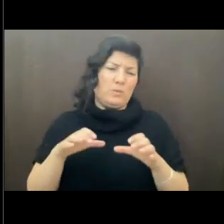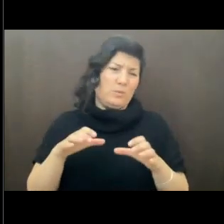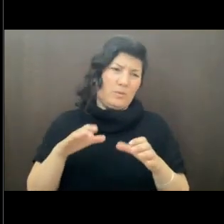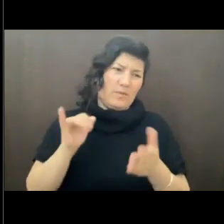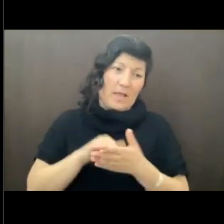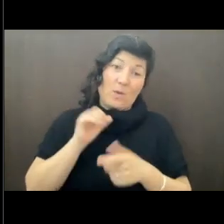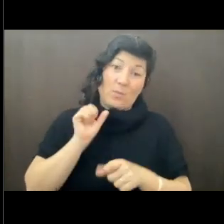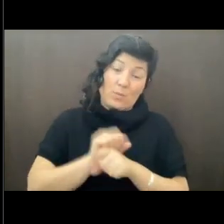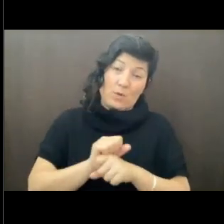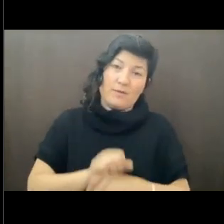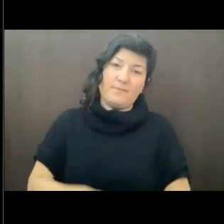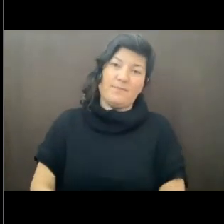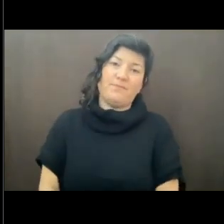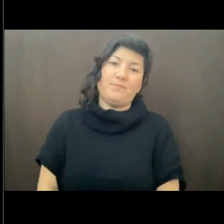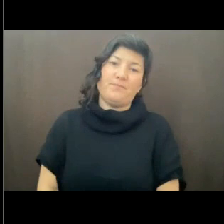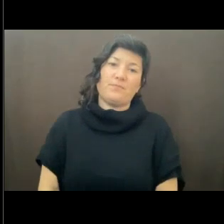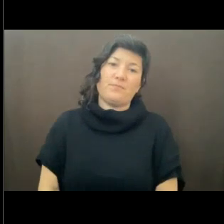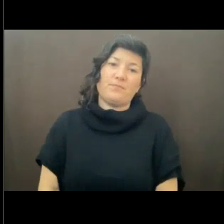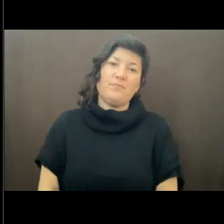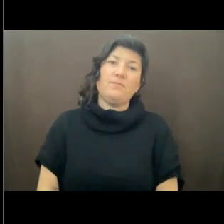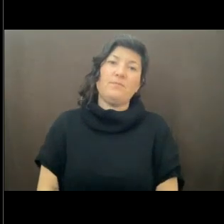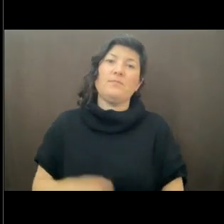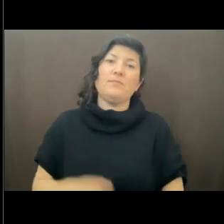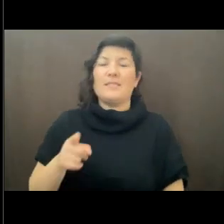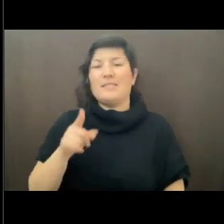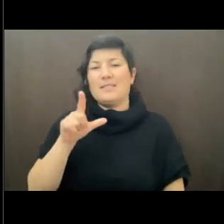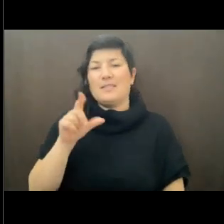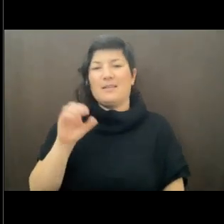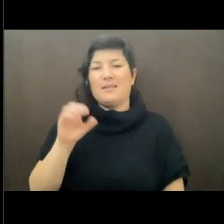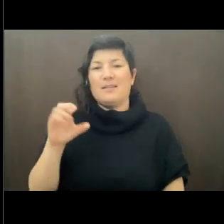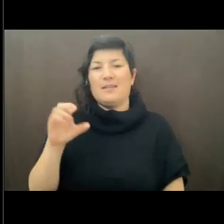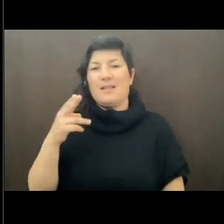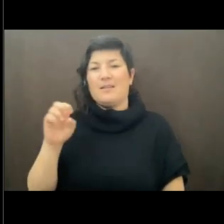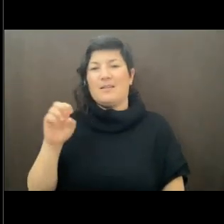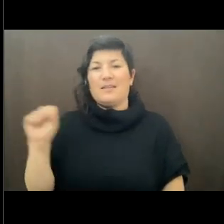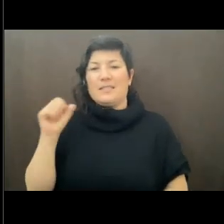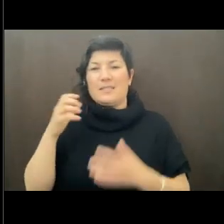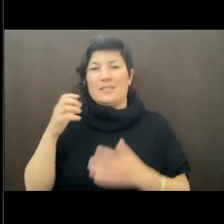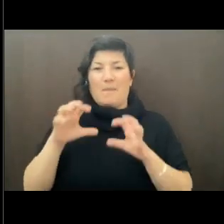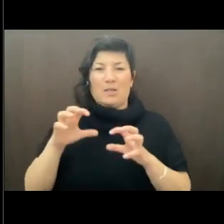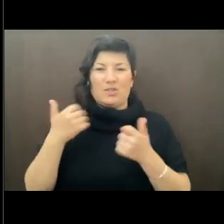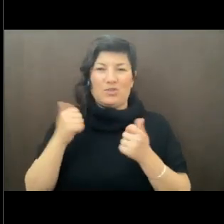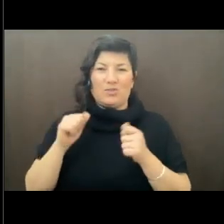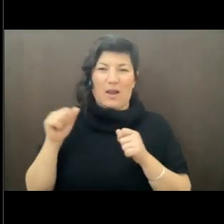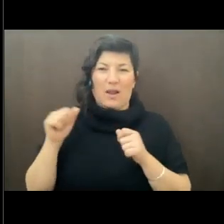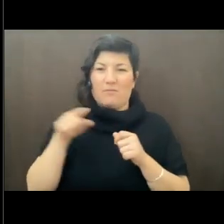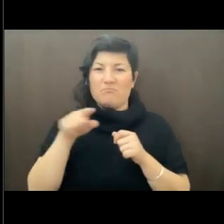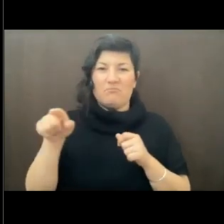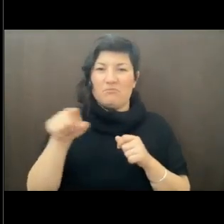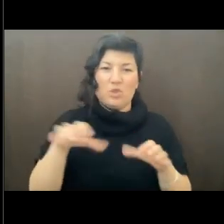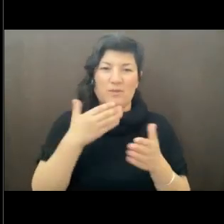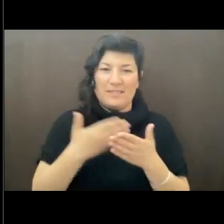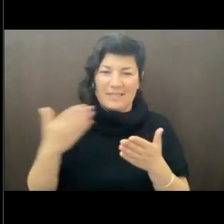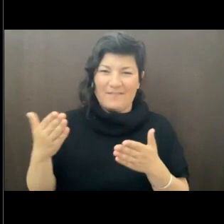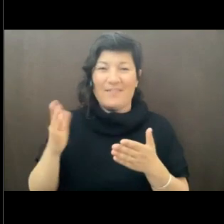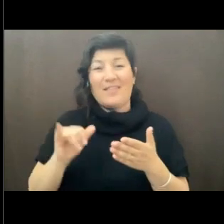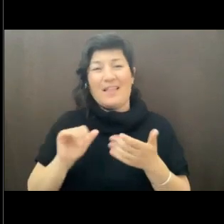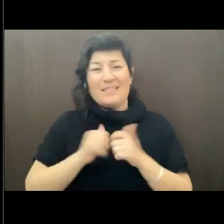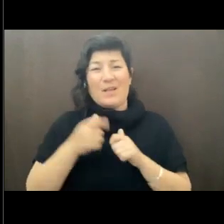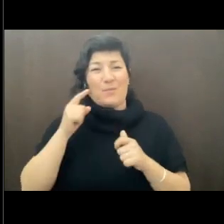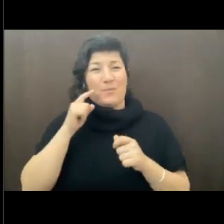And so here we just have a Loch Ness Monster who's driving around trying to do stuff in data, sort of how we can view the cloud. Next slide.